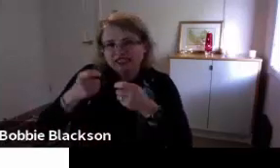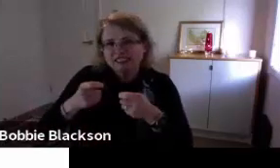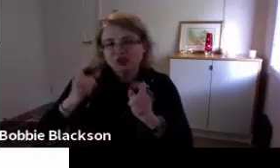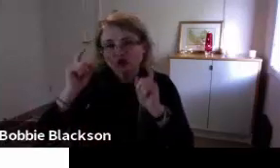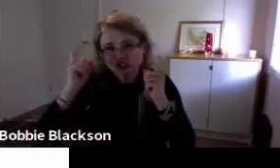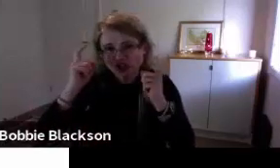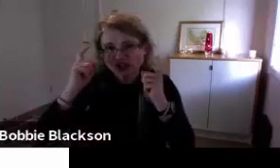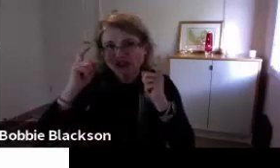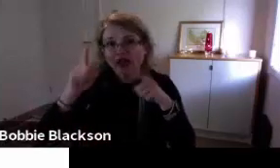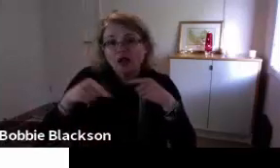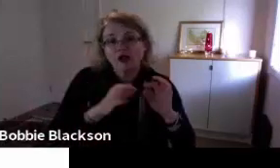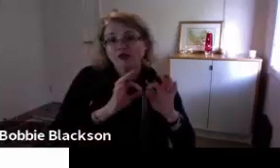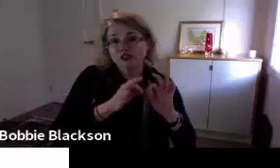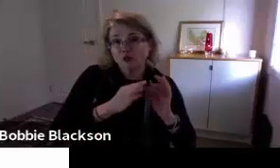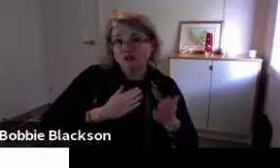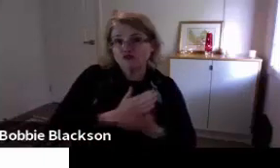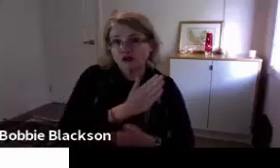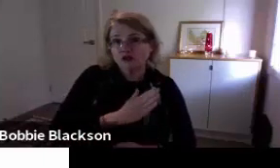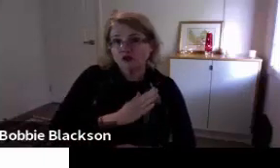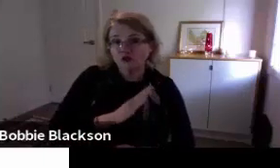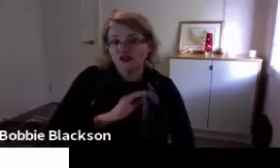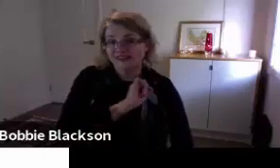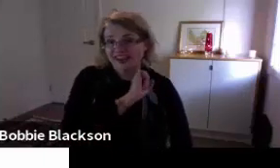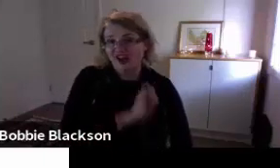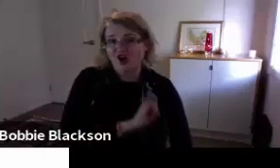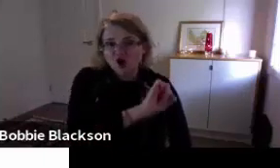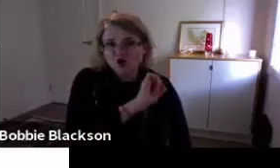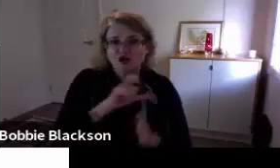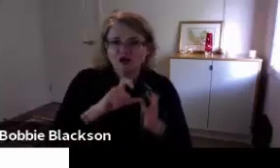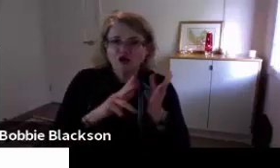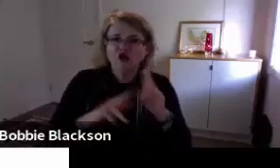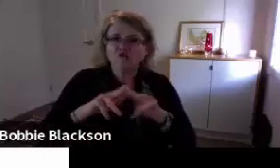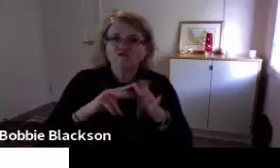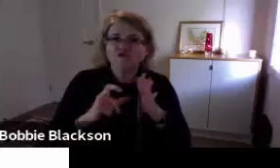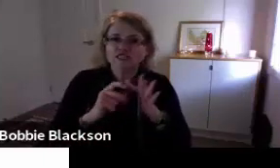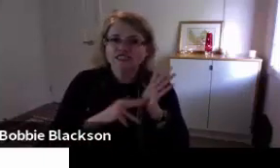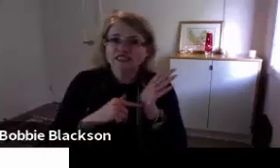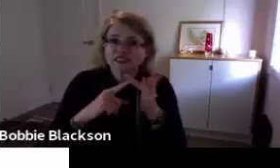interpreter and the student in order to raise any concerns about the interpreting